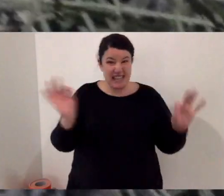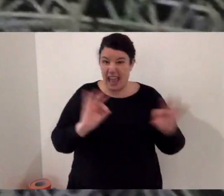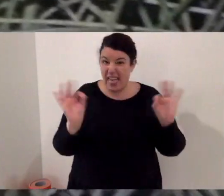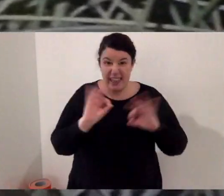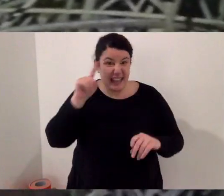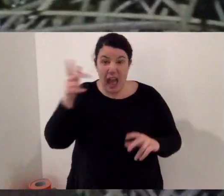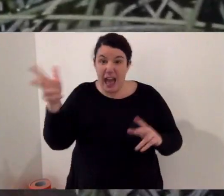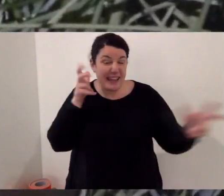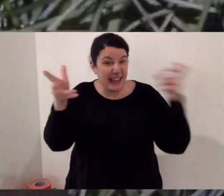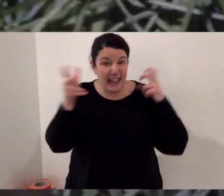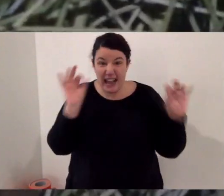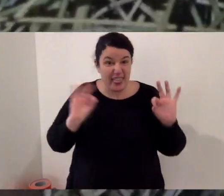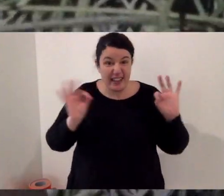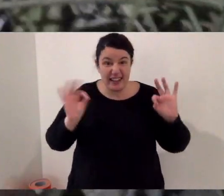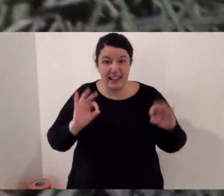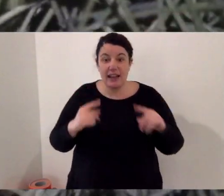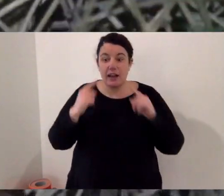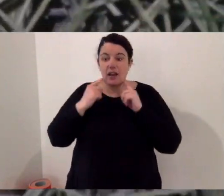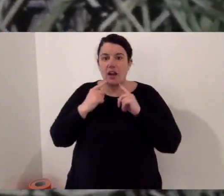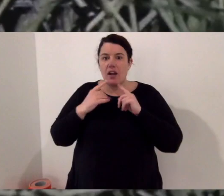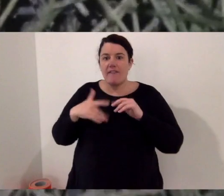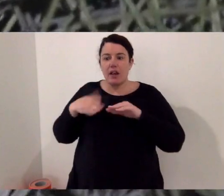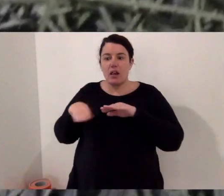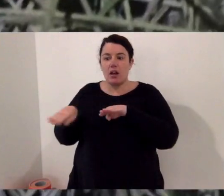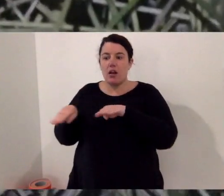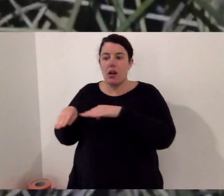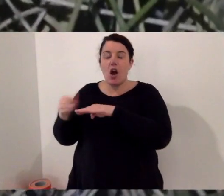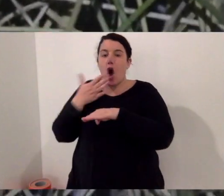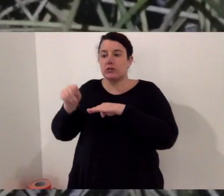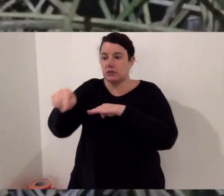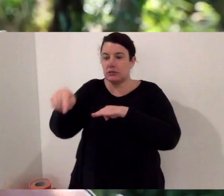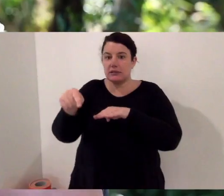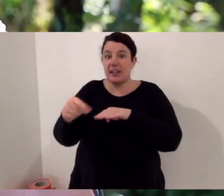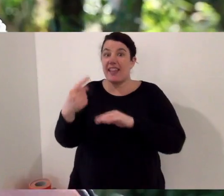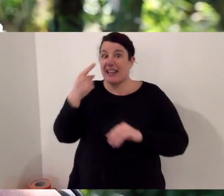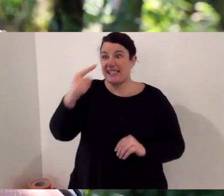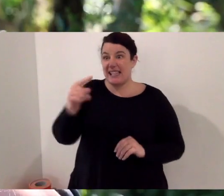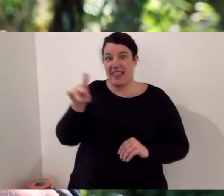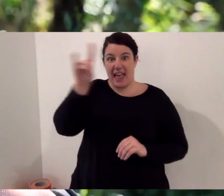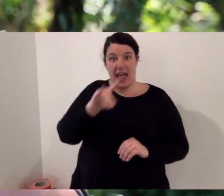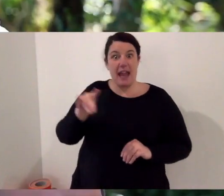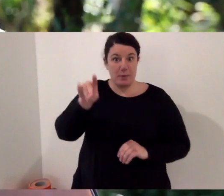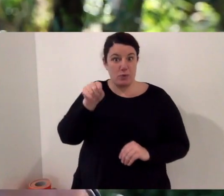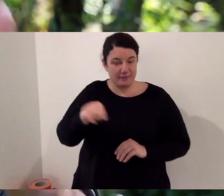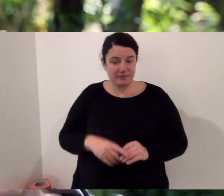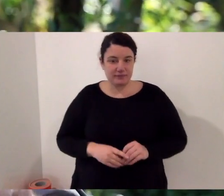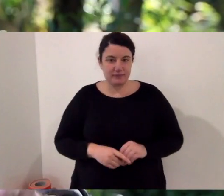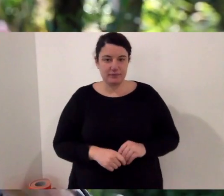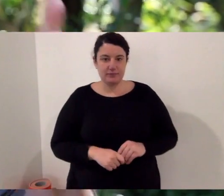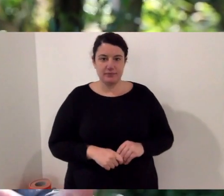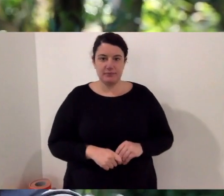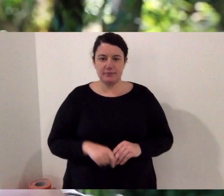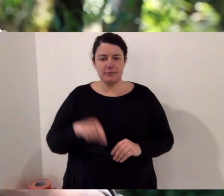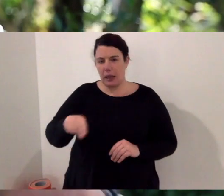its vision. They don't have ears, so they can't listen. And they use those heat pits. And they can see